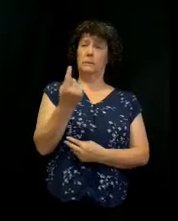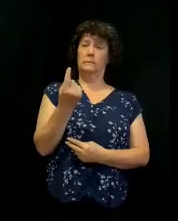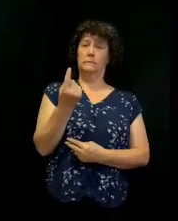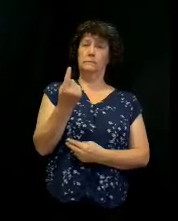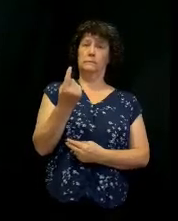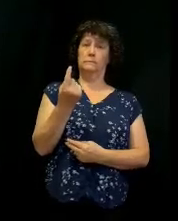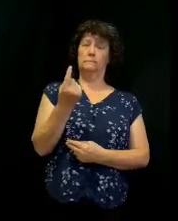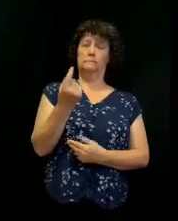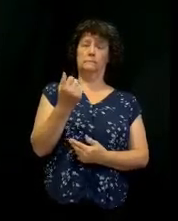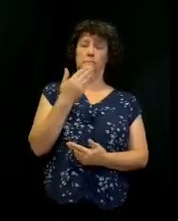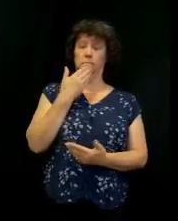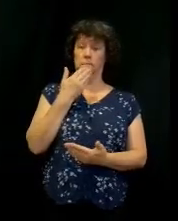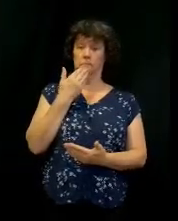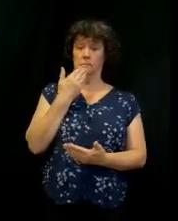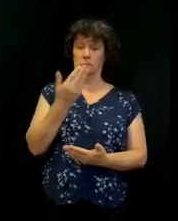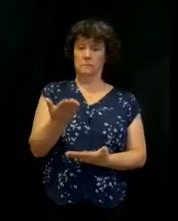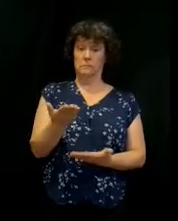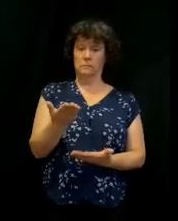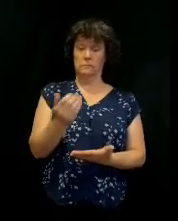Can I get a good amen?